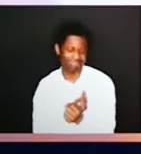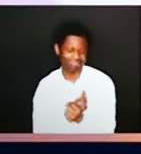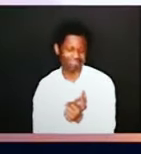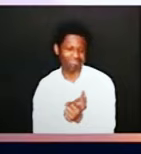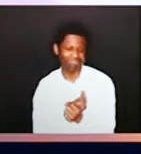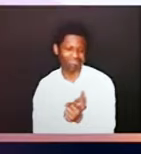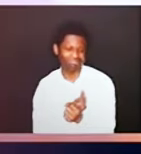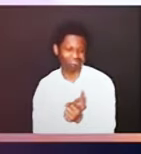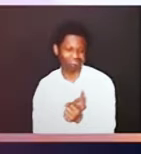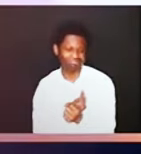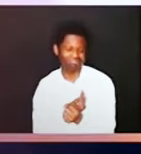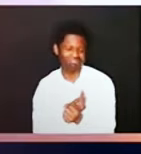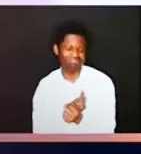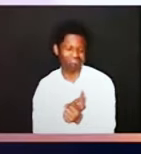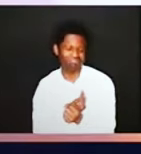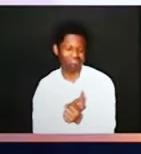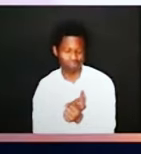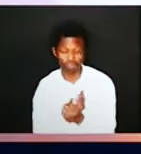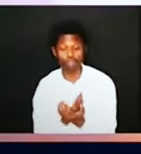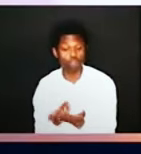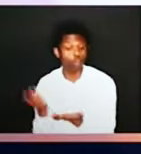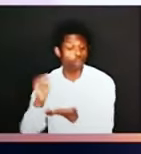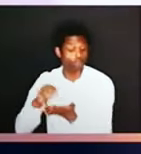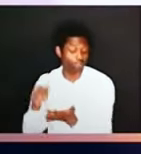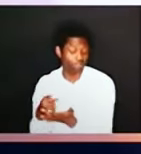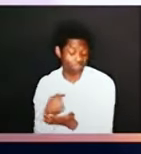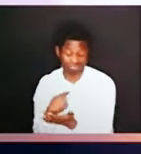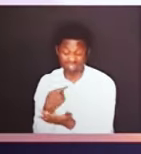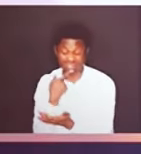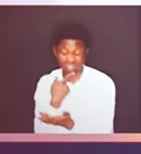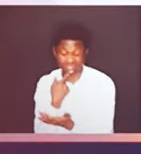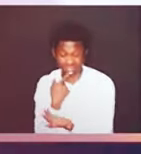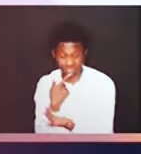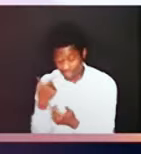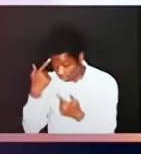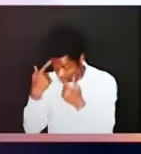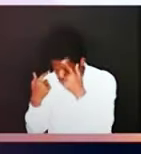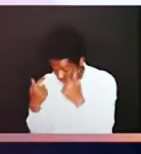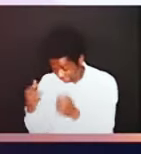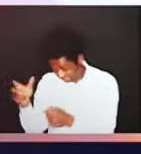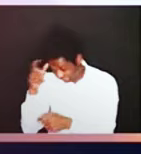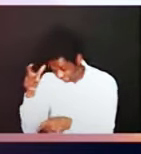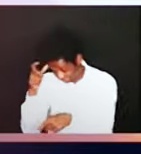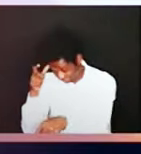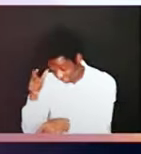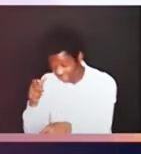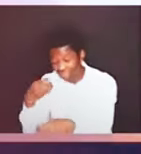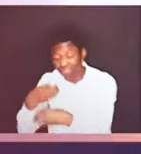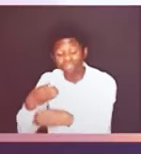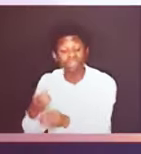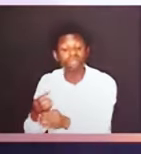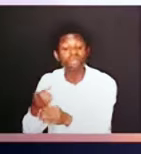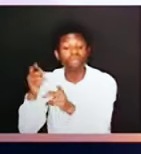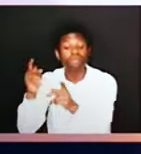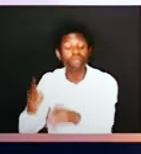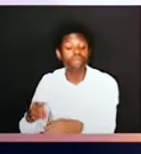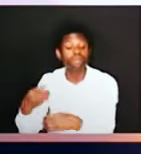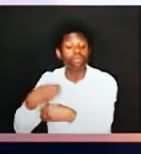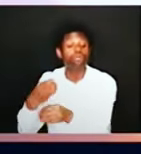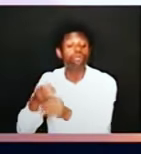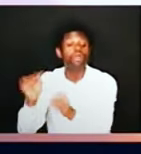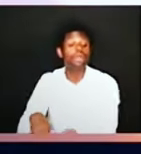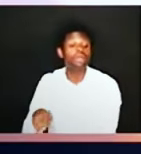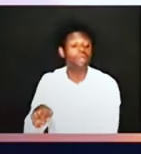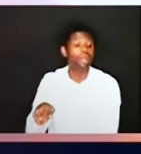see I always say that because the devil did not create us when he is destroying us he doesn't care